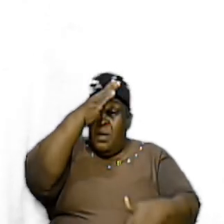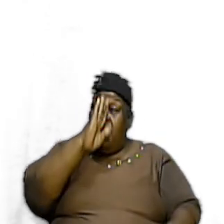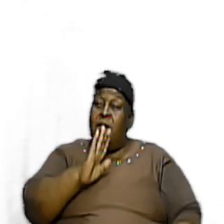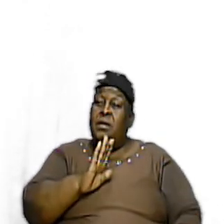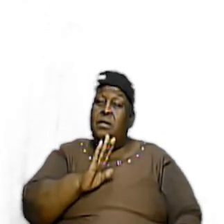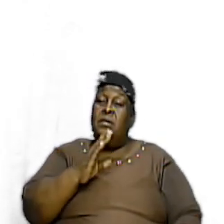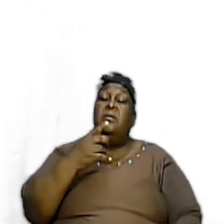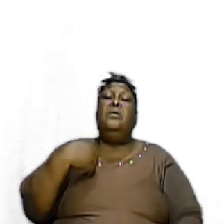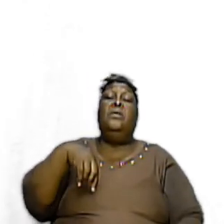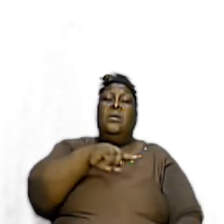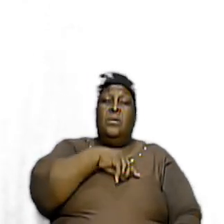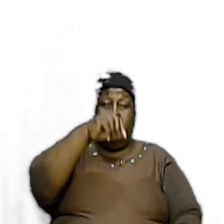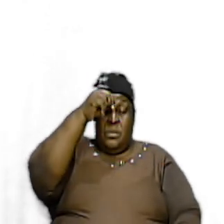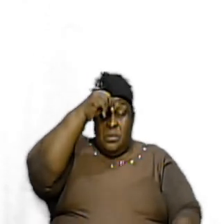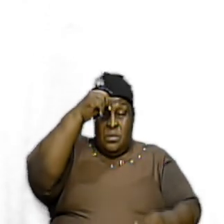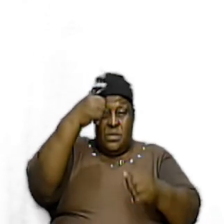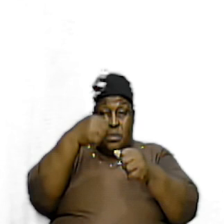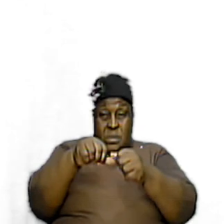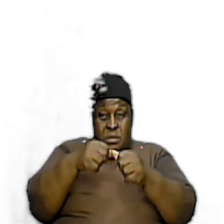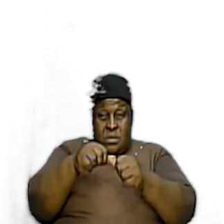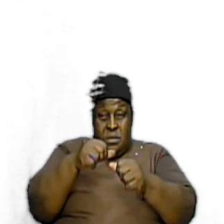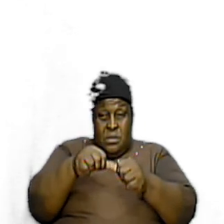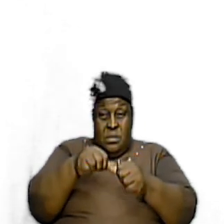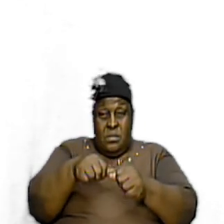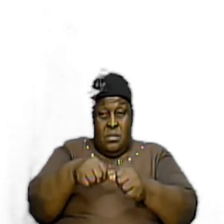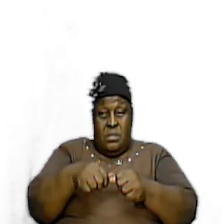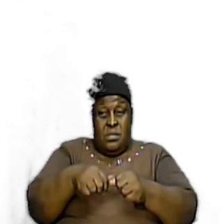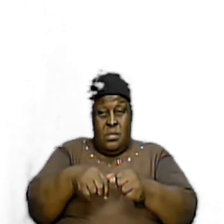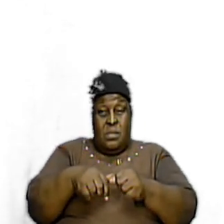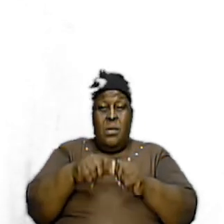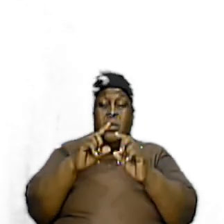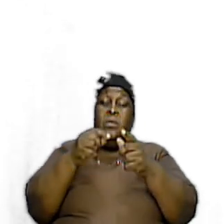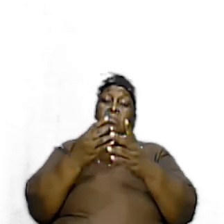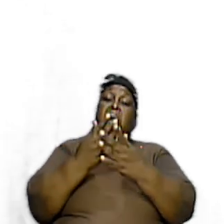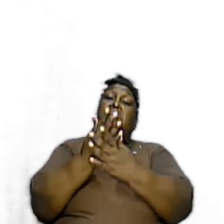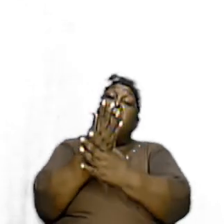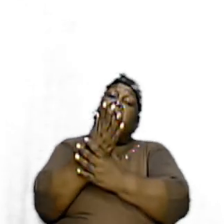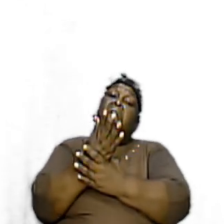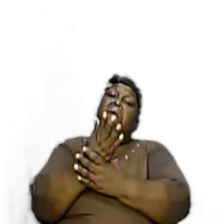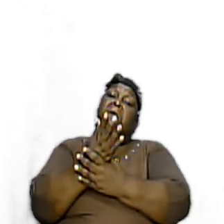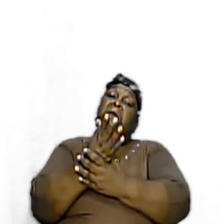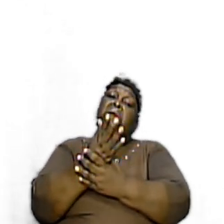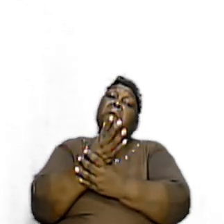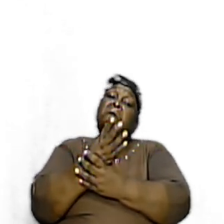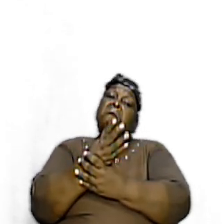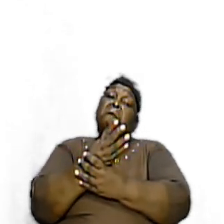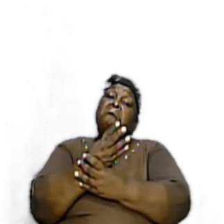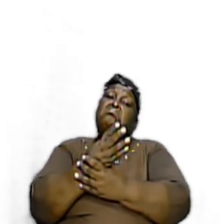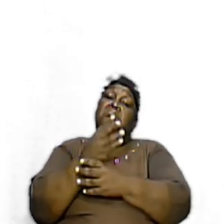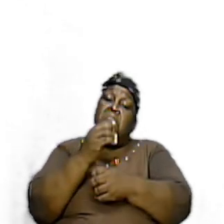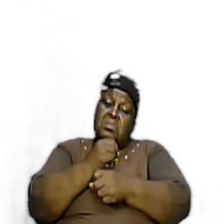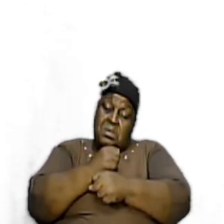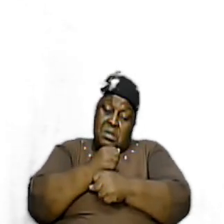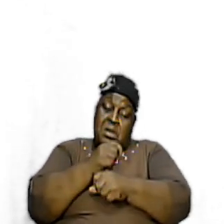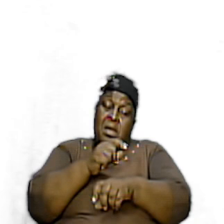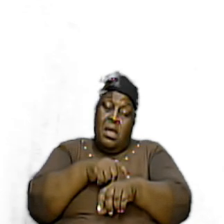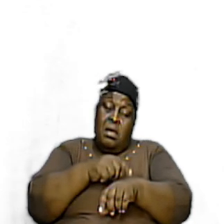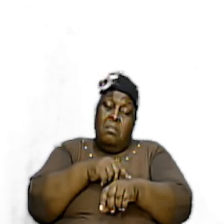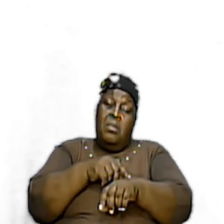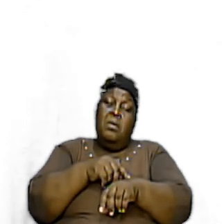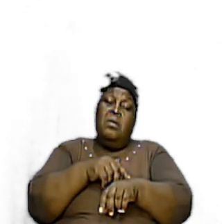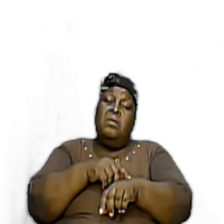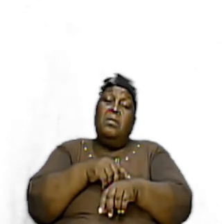recalled from our going through and that's why we took the time out earlier in the